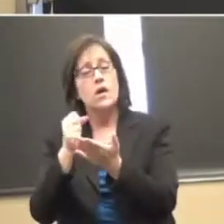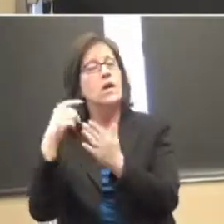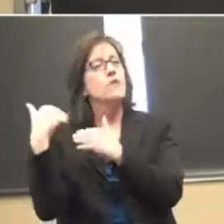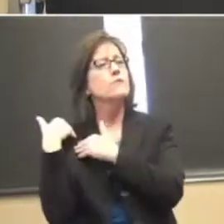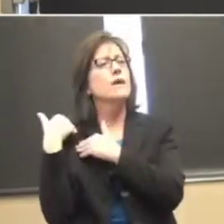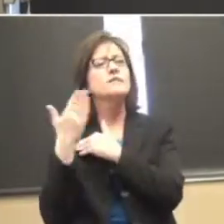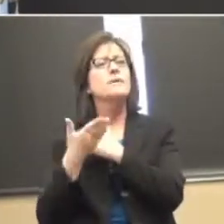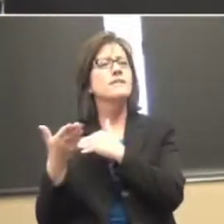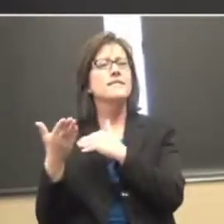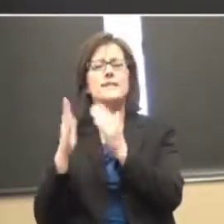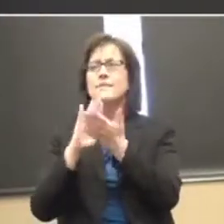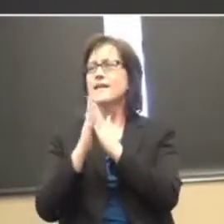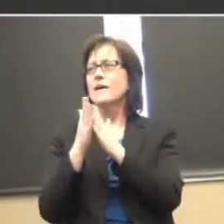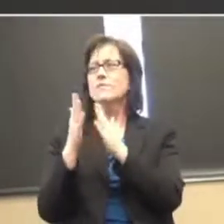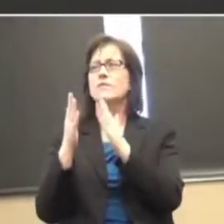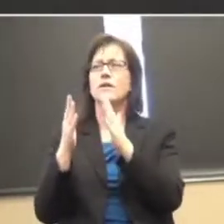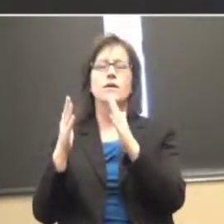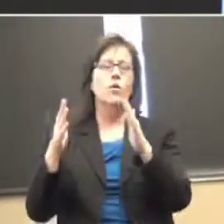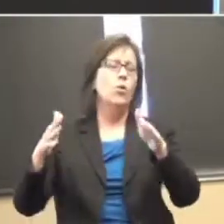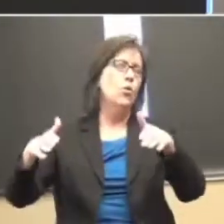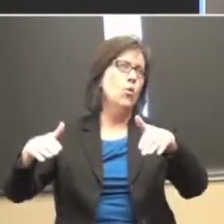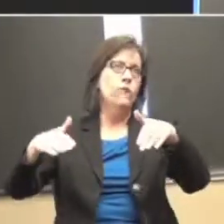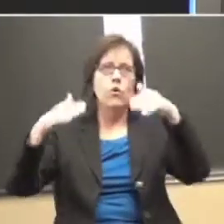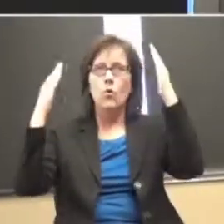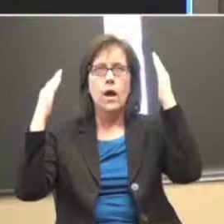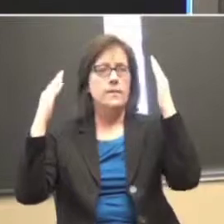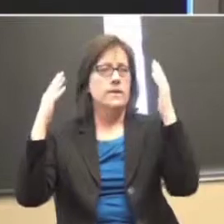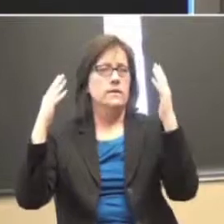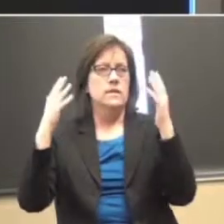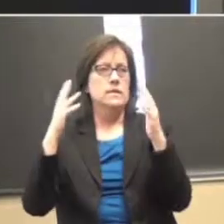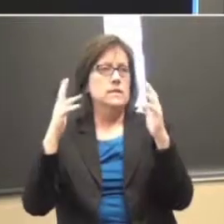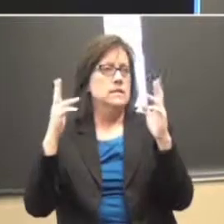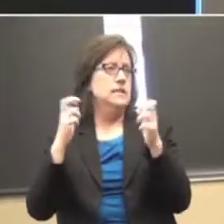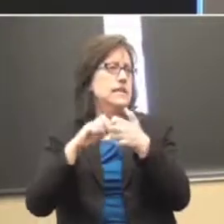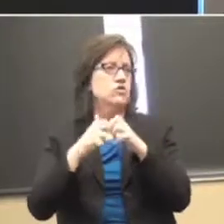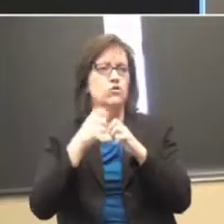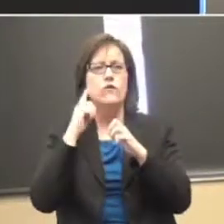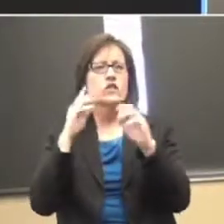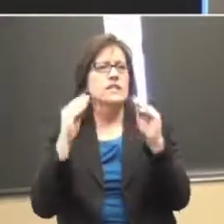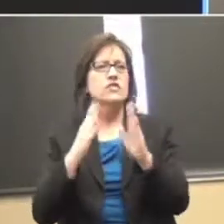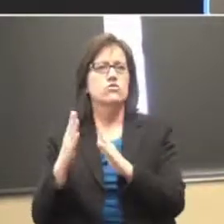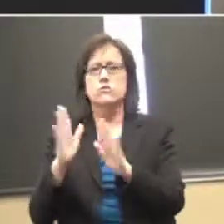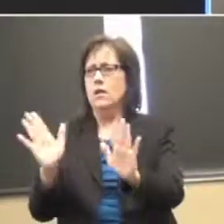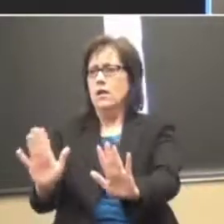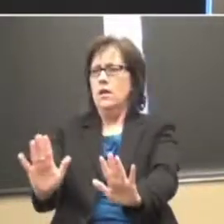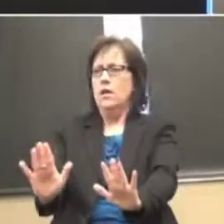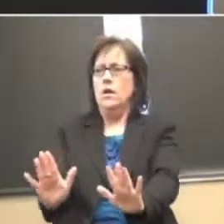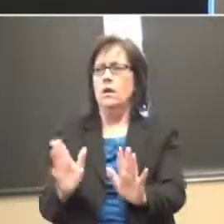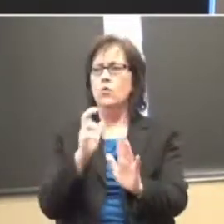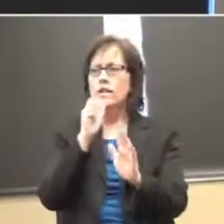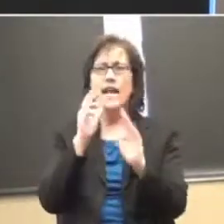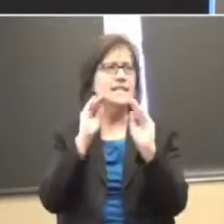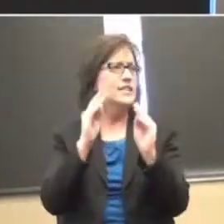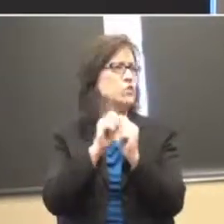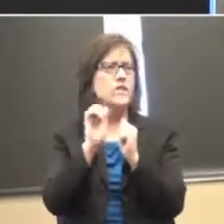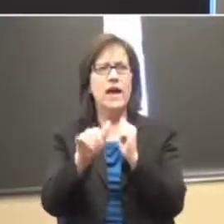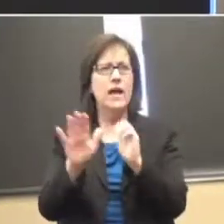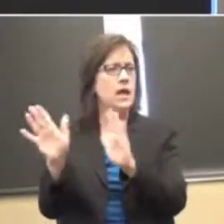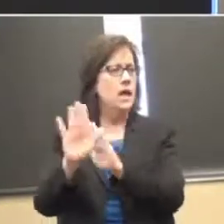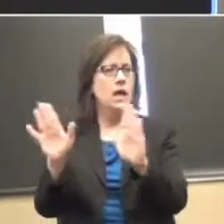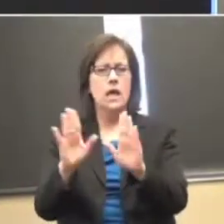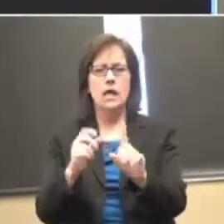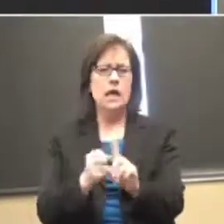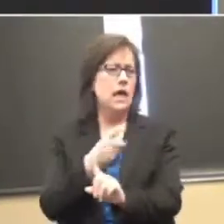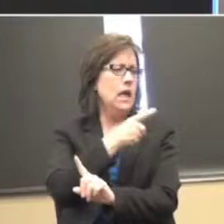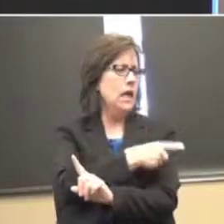becomes an overwhelming issue for teachers. You know, and it's like, no, that's not what we're teaching with this. That's a whole other issue.